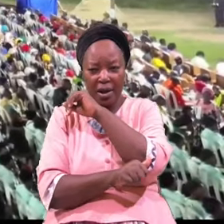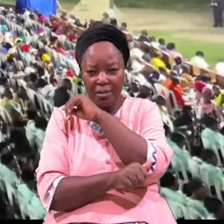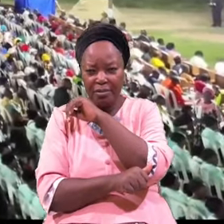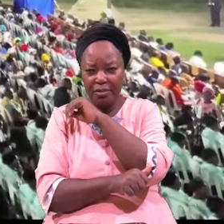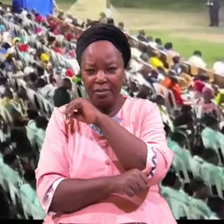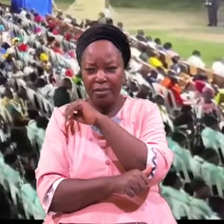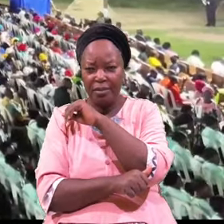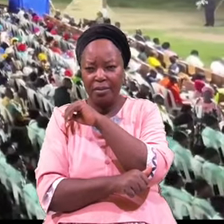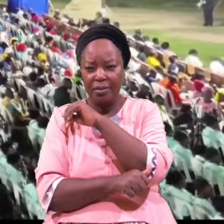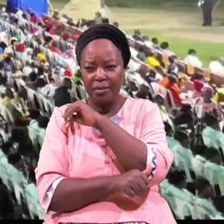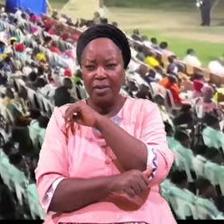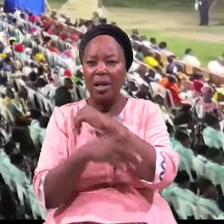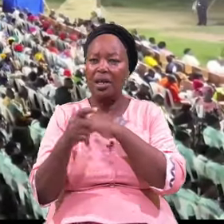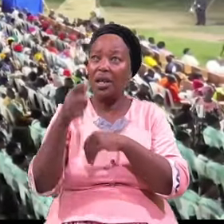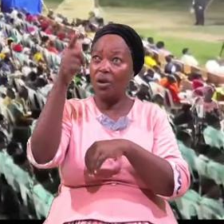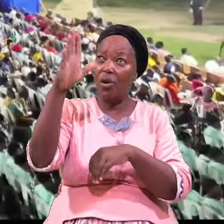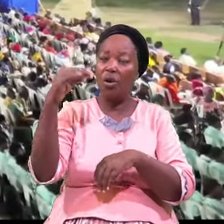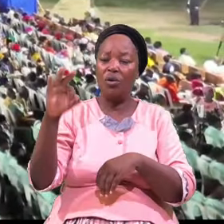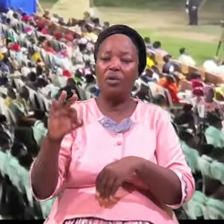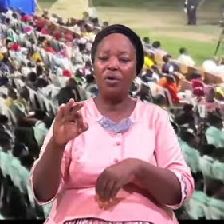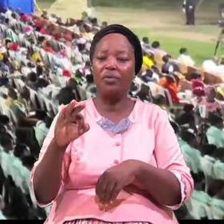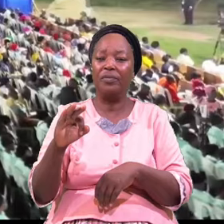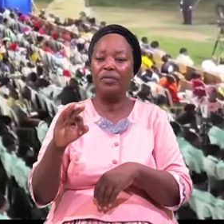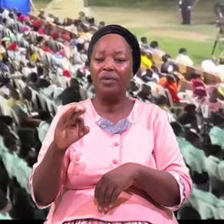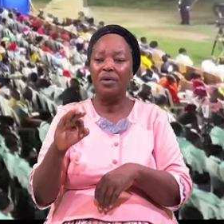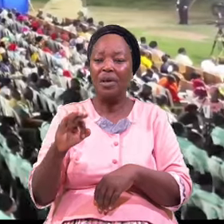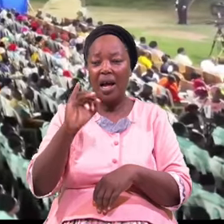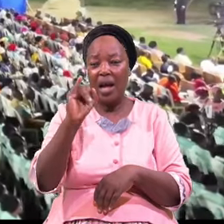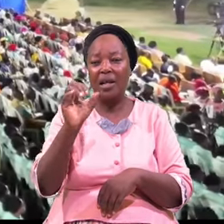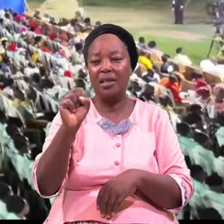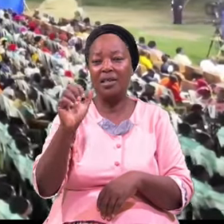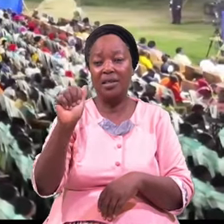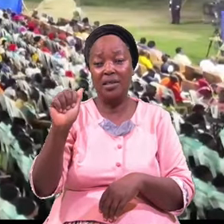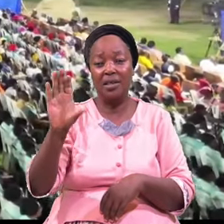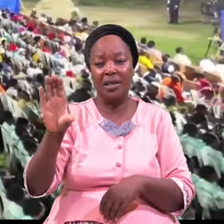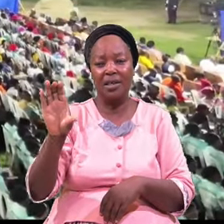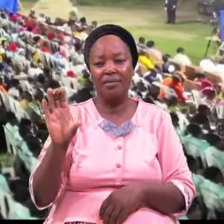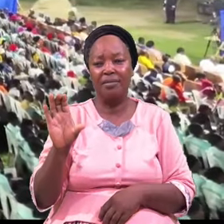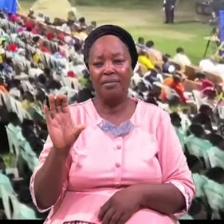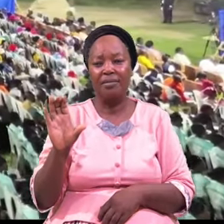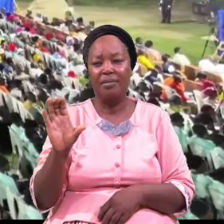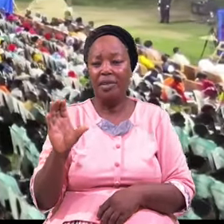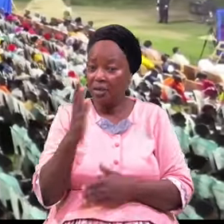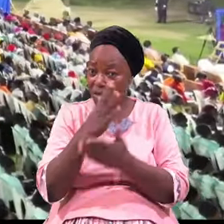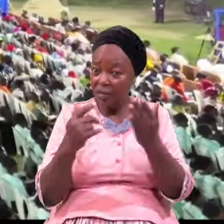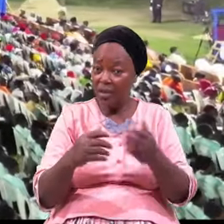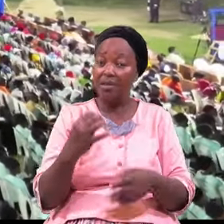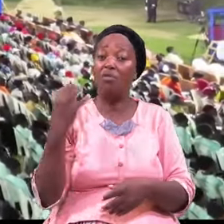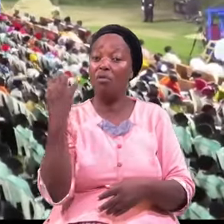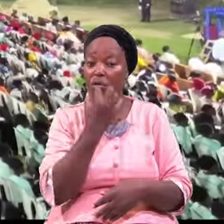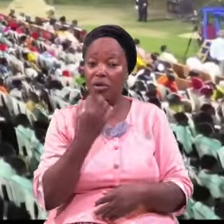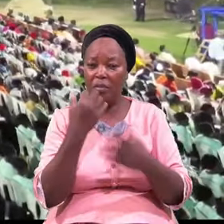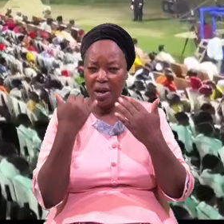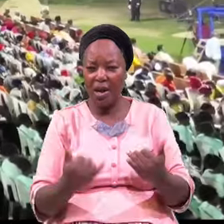The God Of Isaac Something Incredible Now